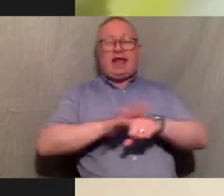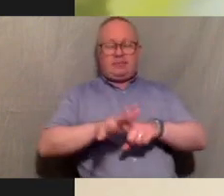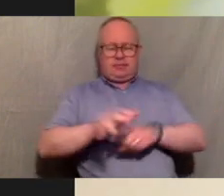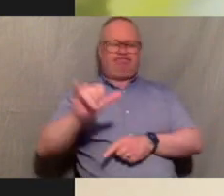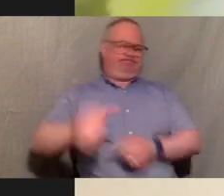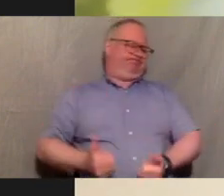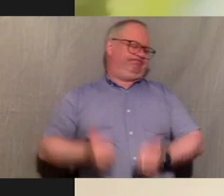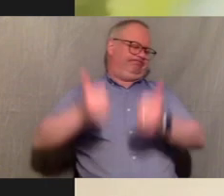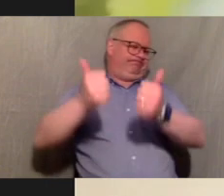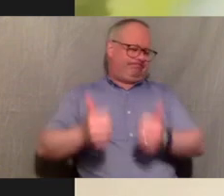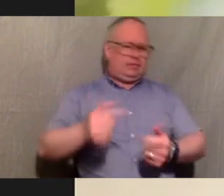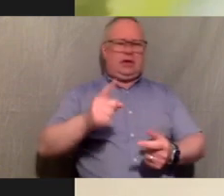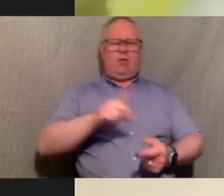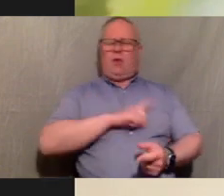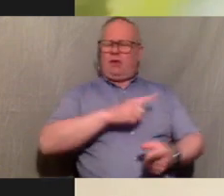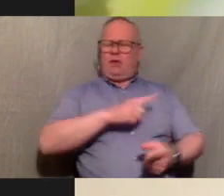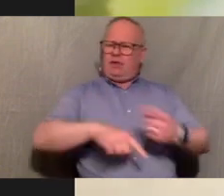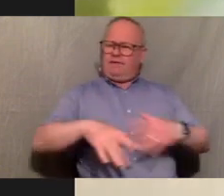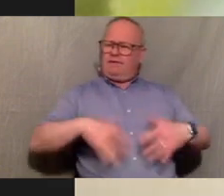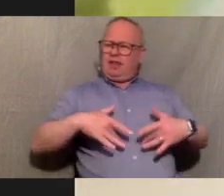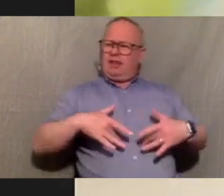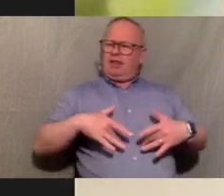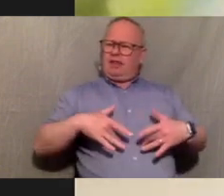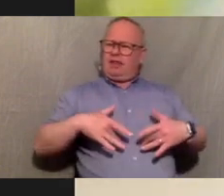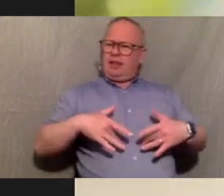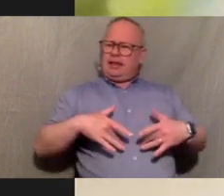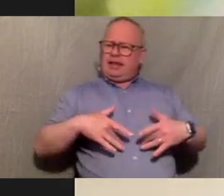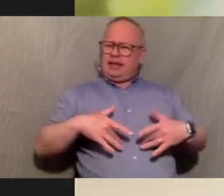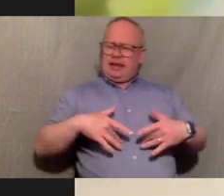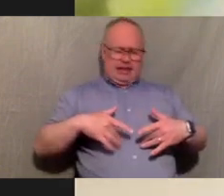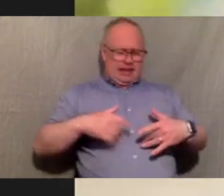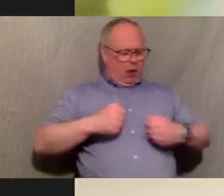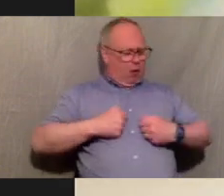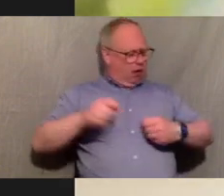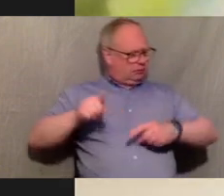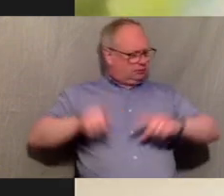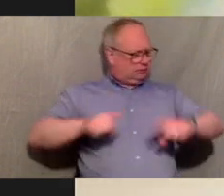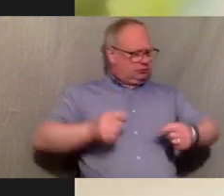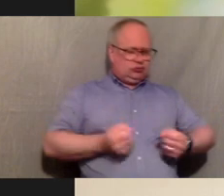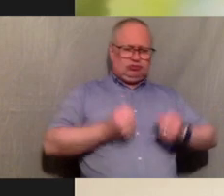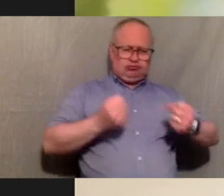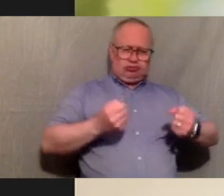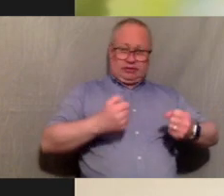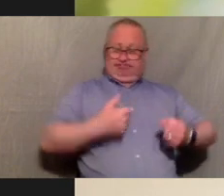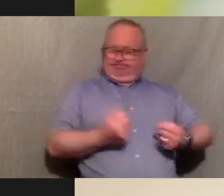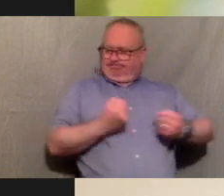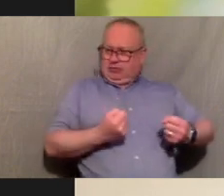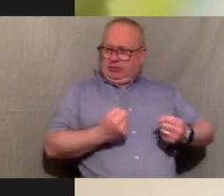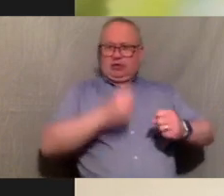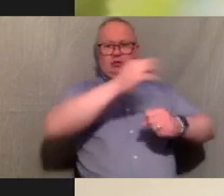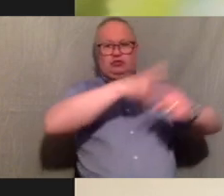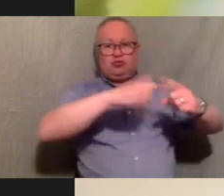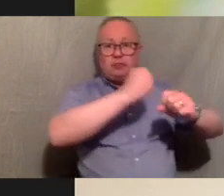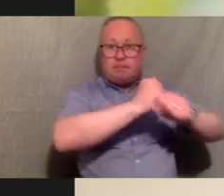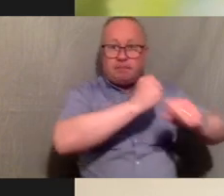took what we felt we were best at working in the sense of i did like some social media and connecting with people and stuff like that so we all kind of worked